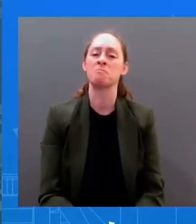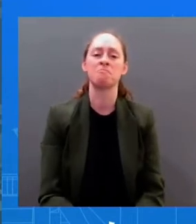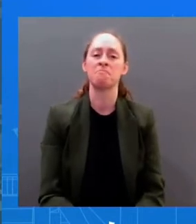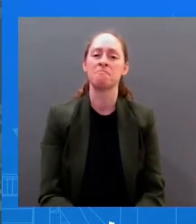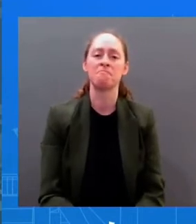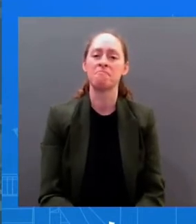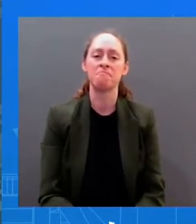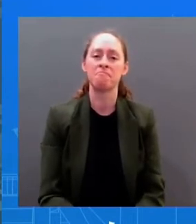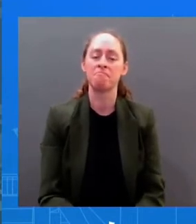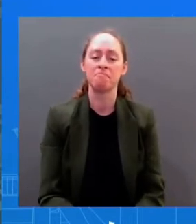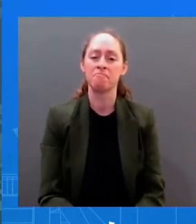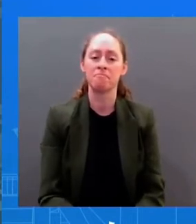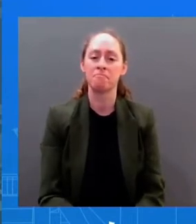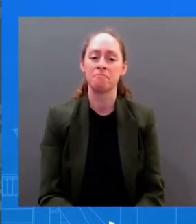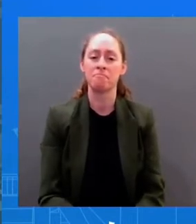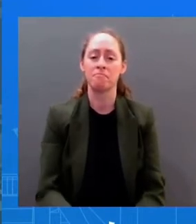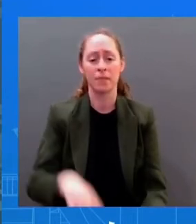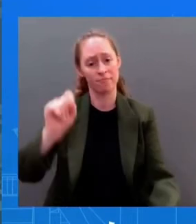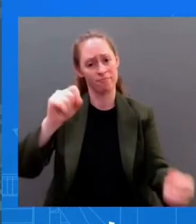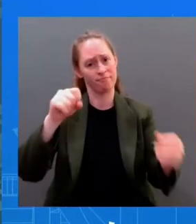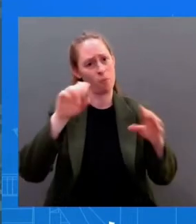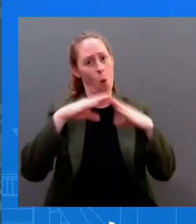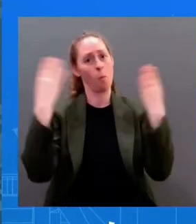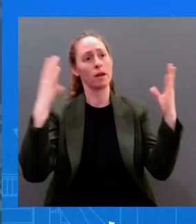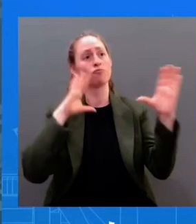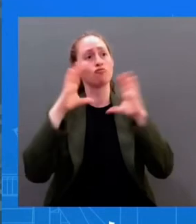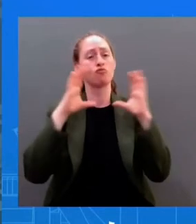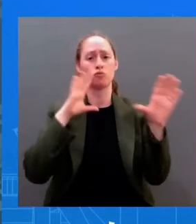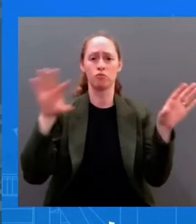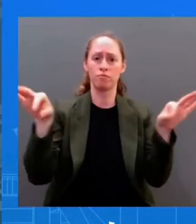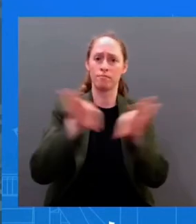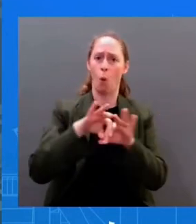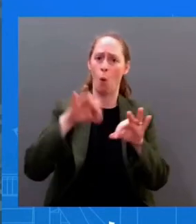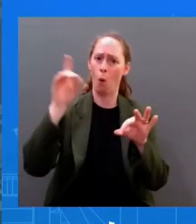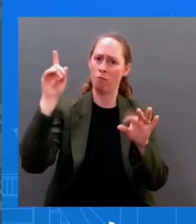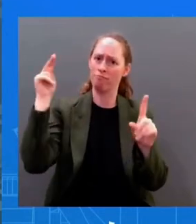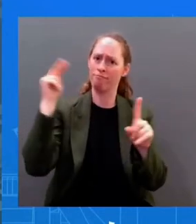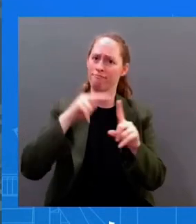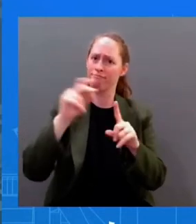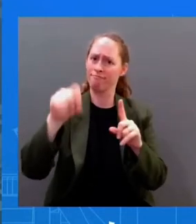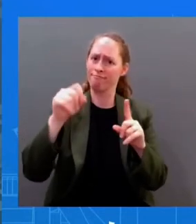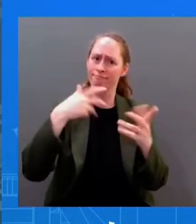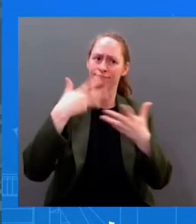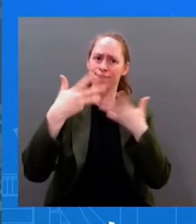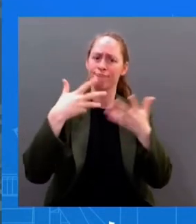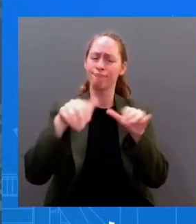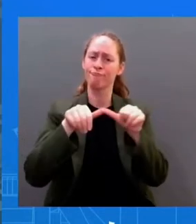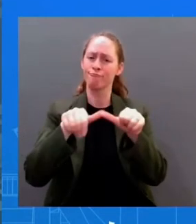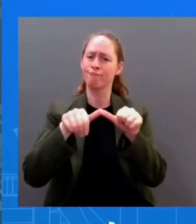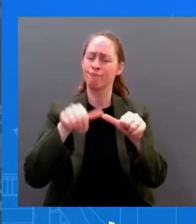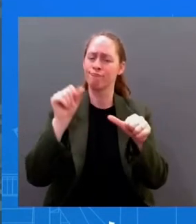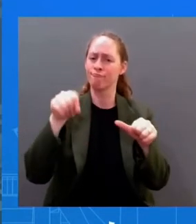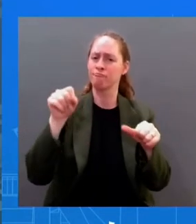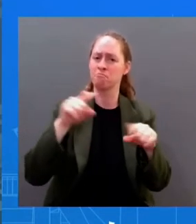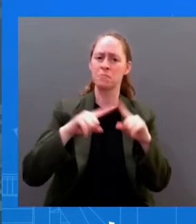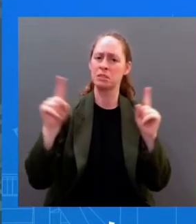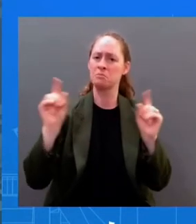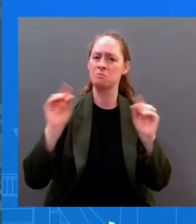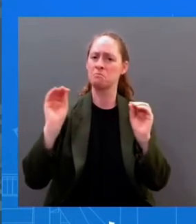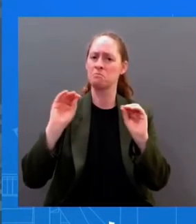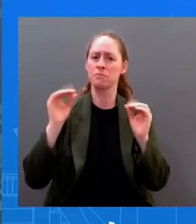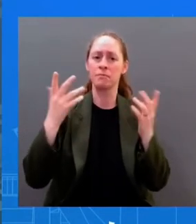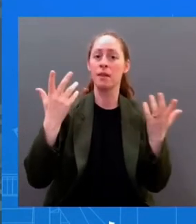the President as we deal with, you know, important issues across the globe. I just don't have